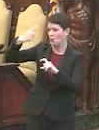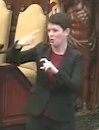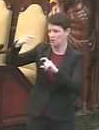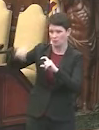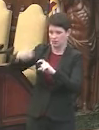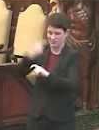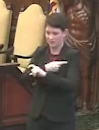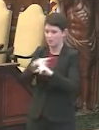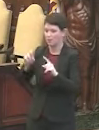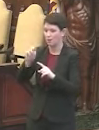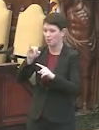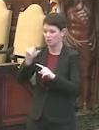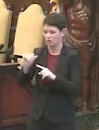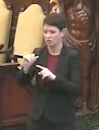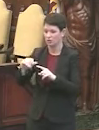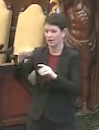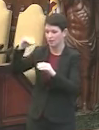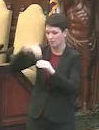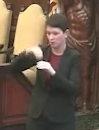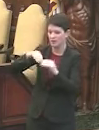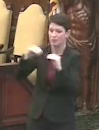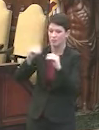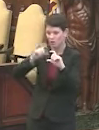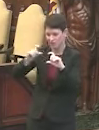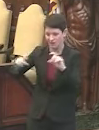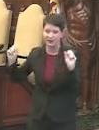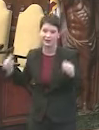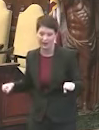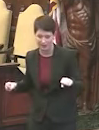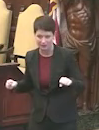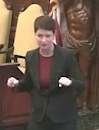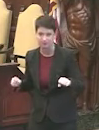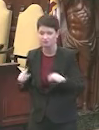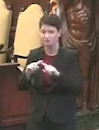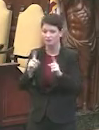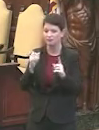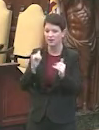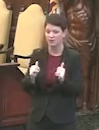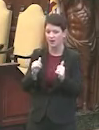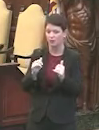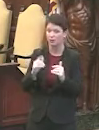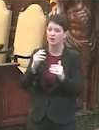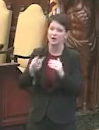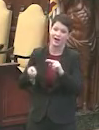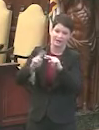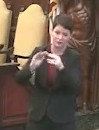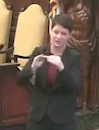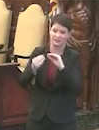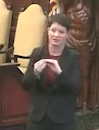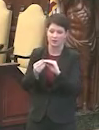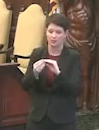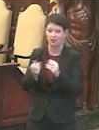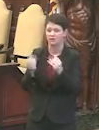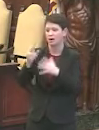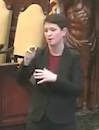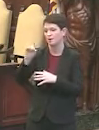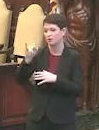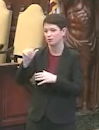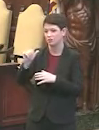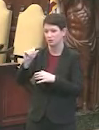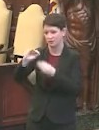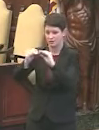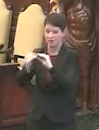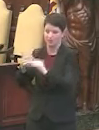that Moderna will be able to put more doses in those vials, and that could bring about a substantial increase in the number of Moderna doses we receive.